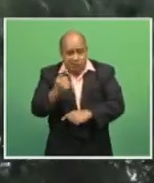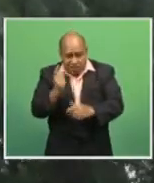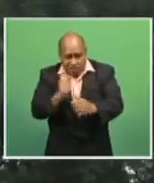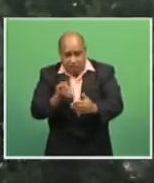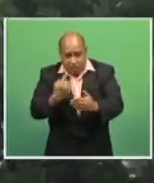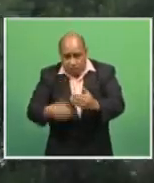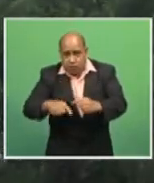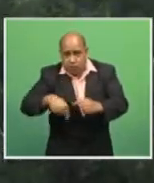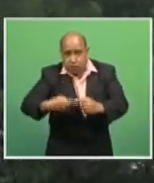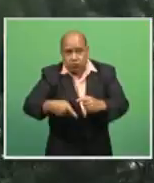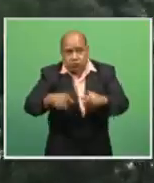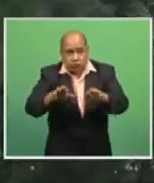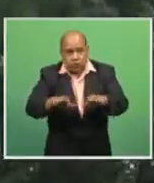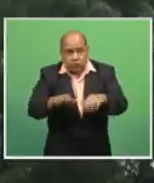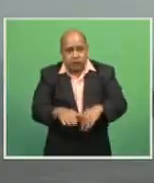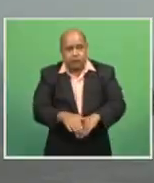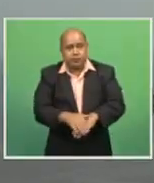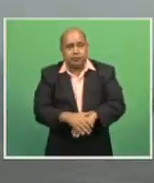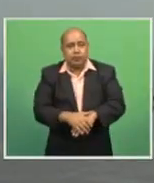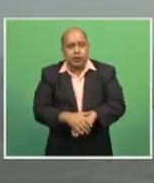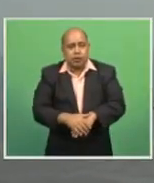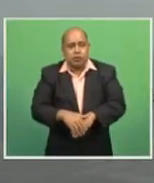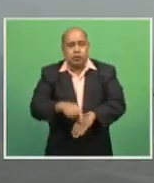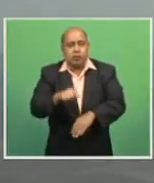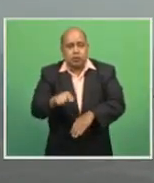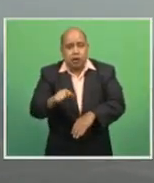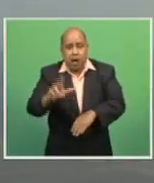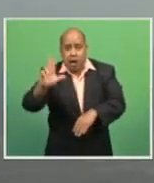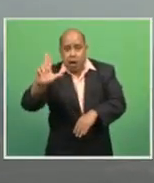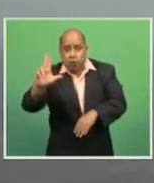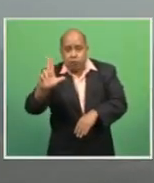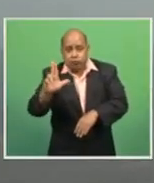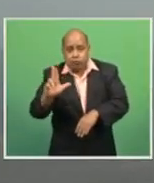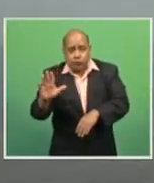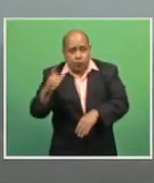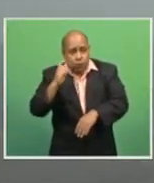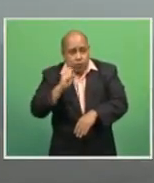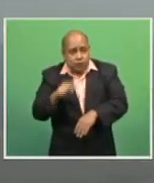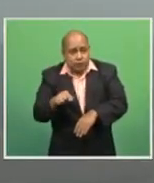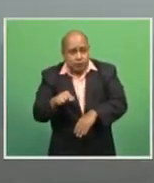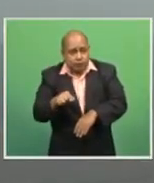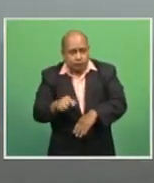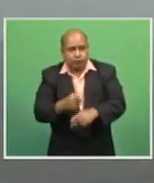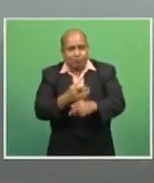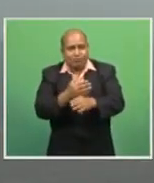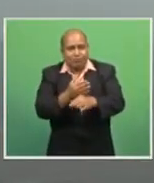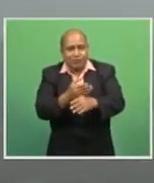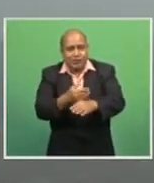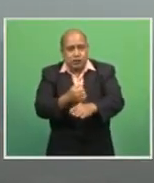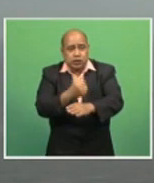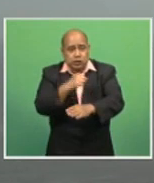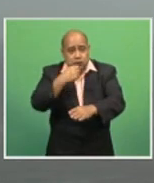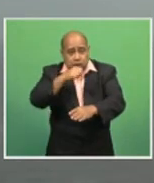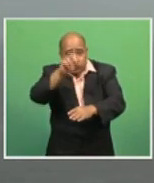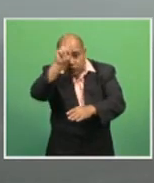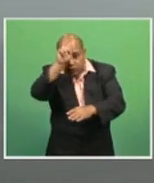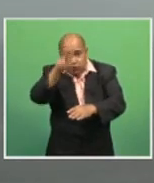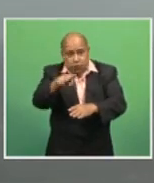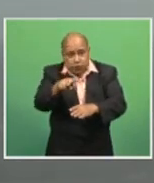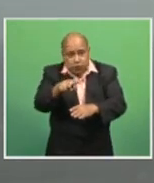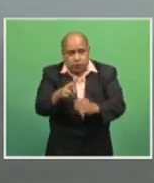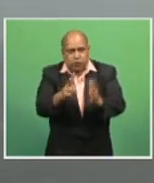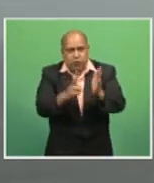It's currently enforced for the low waters, the Koro Sea, the Kandao and Watira Passage and also the